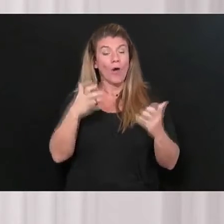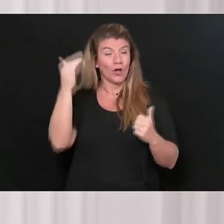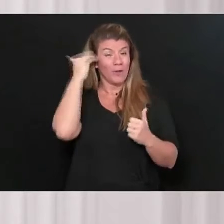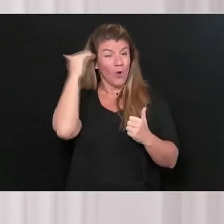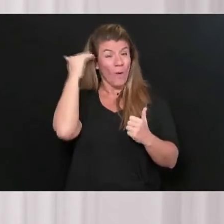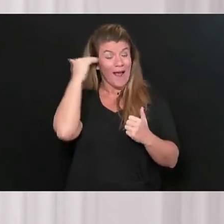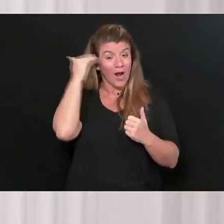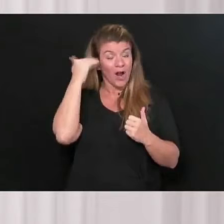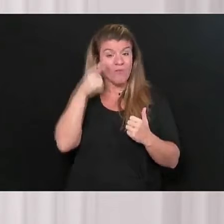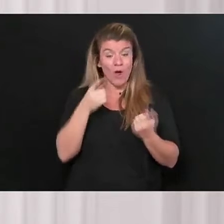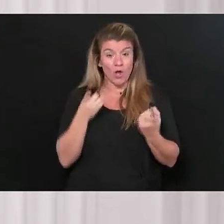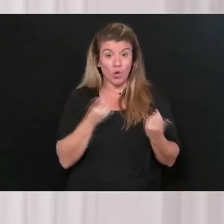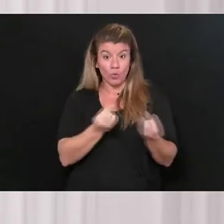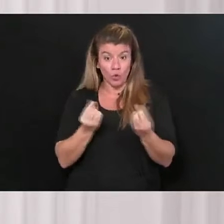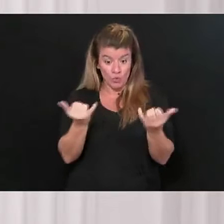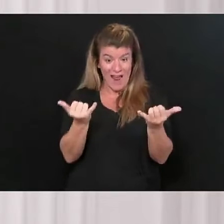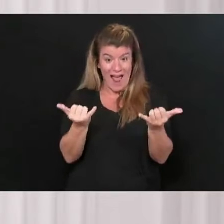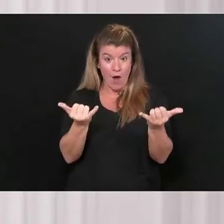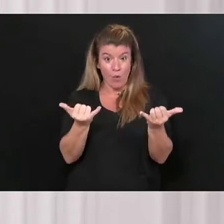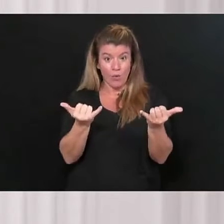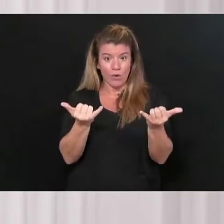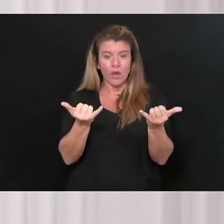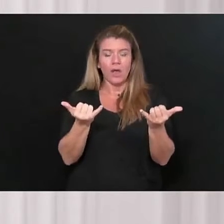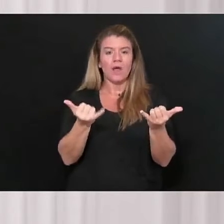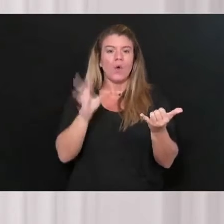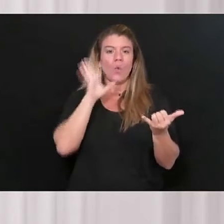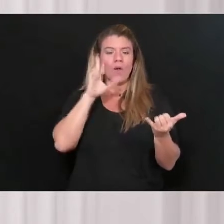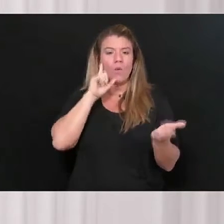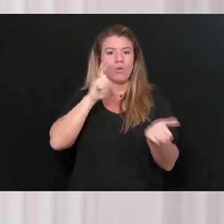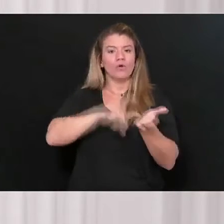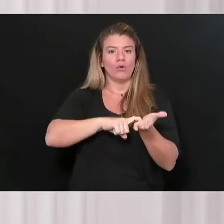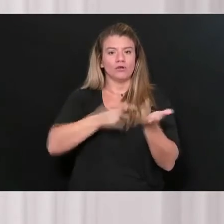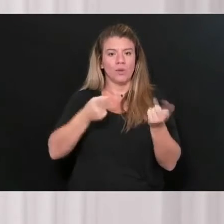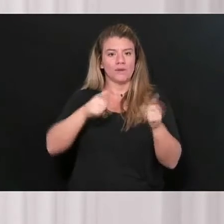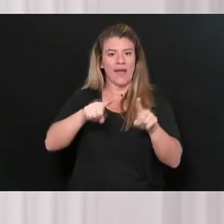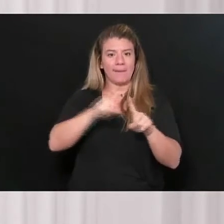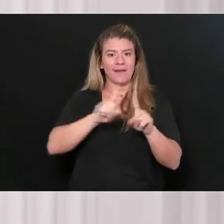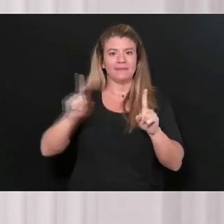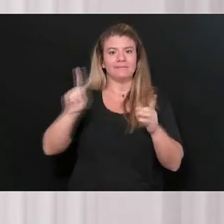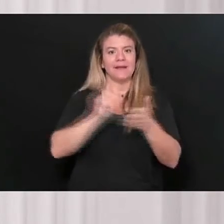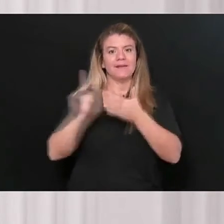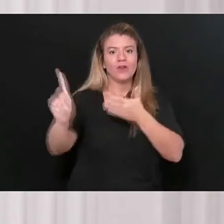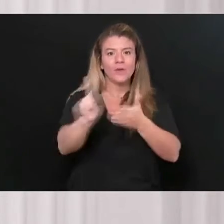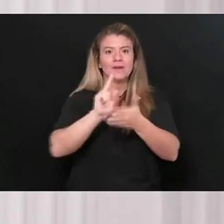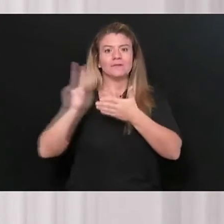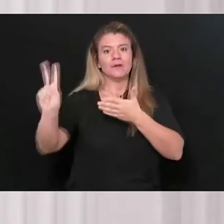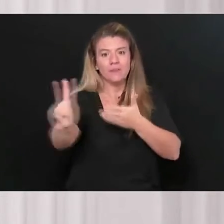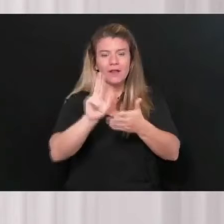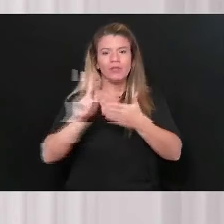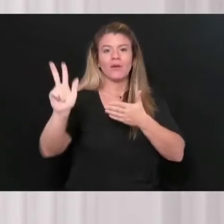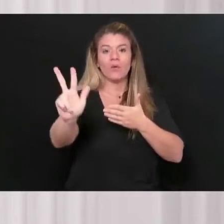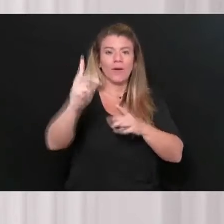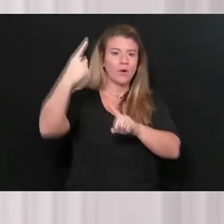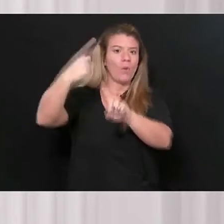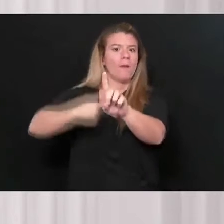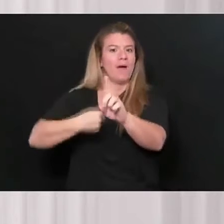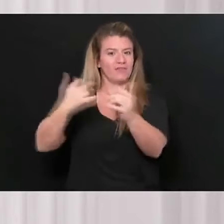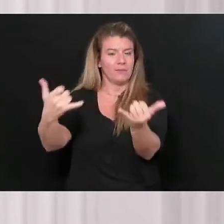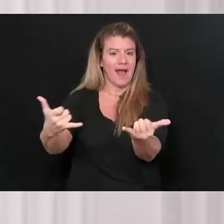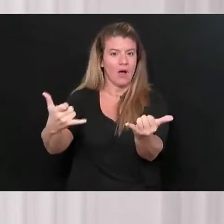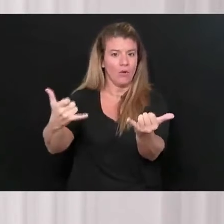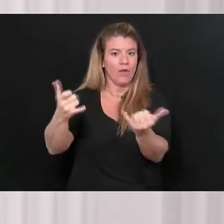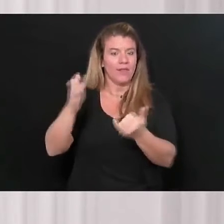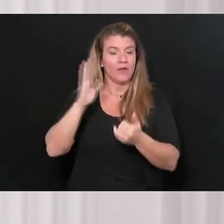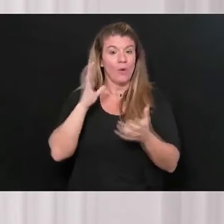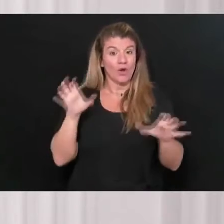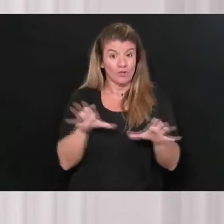is going to really be felt in a couple of weeks from now and in a month or so from now. So